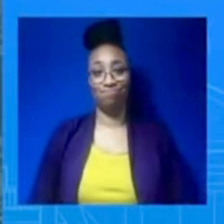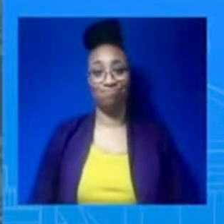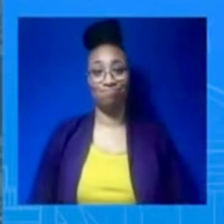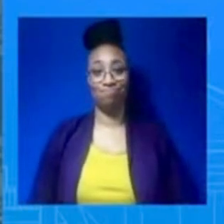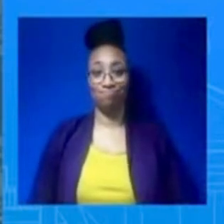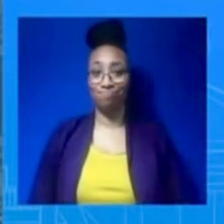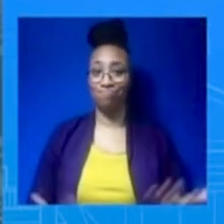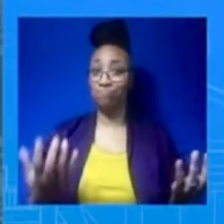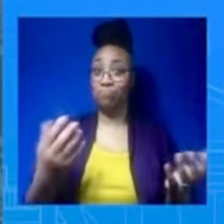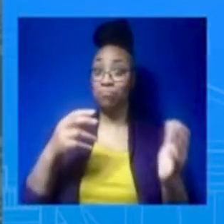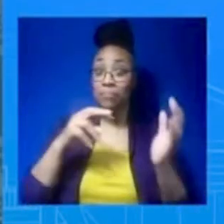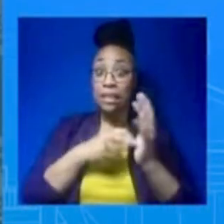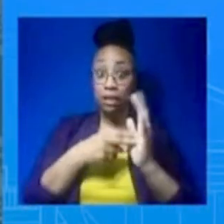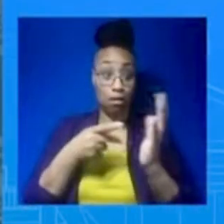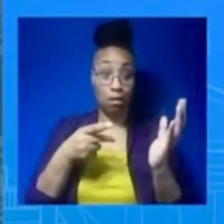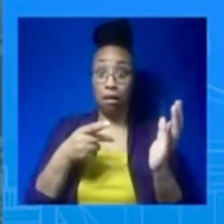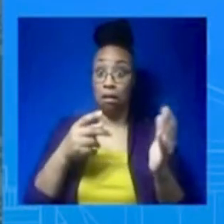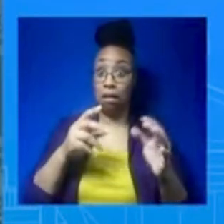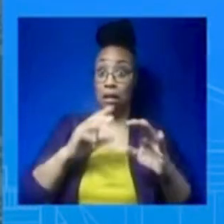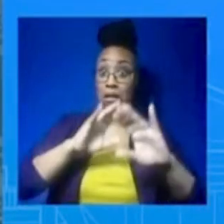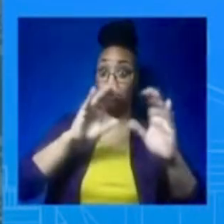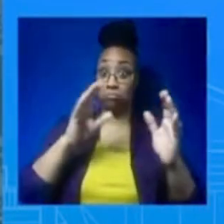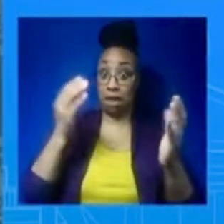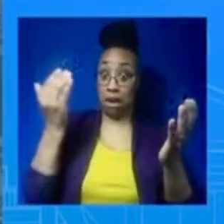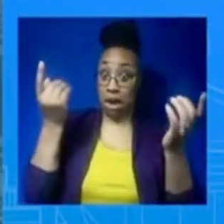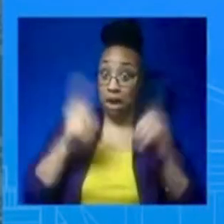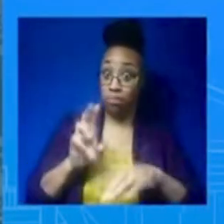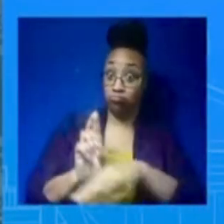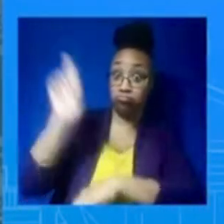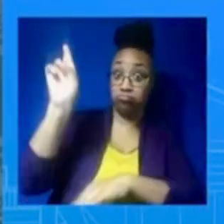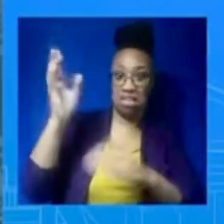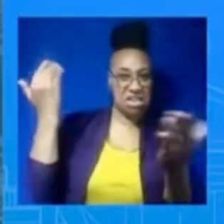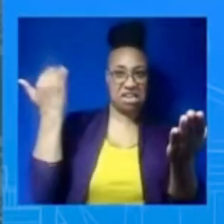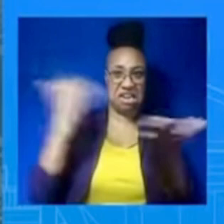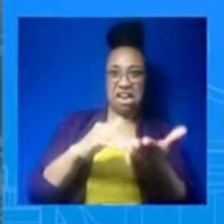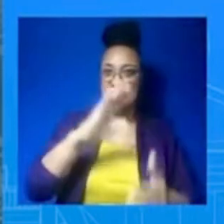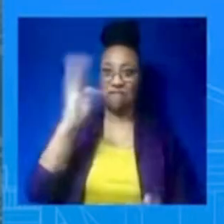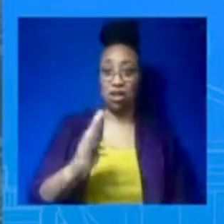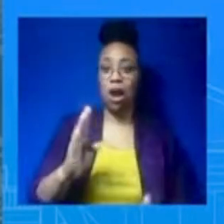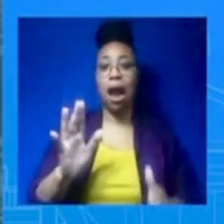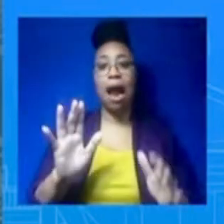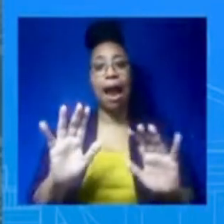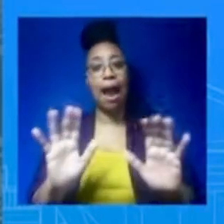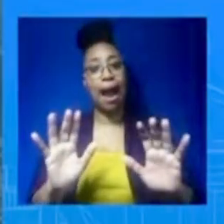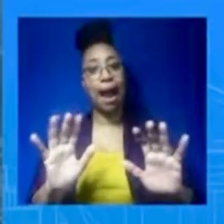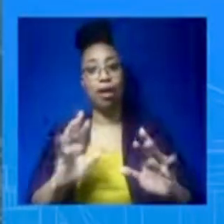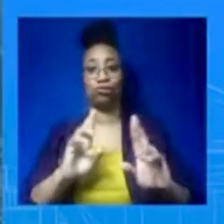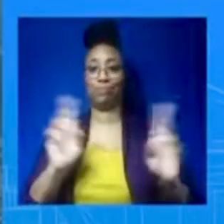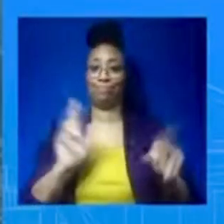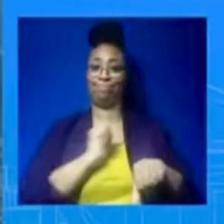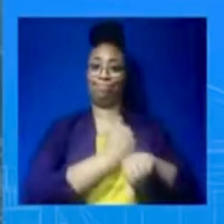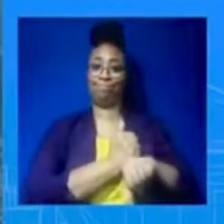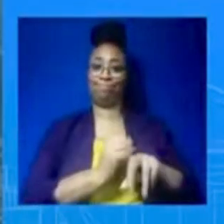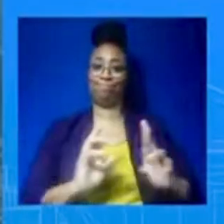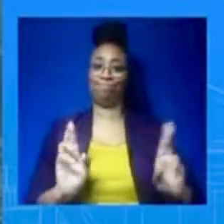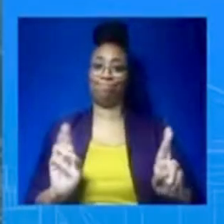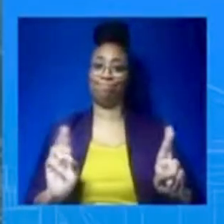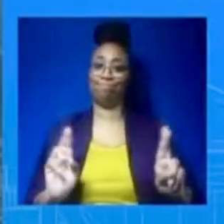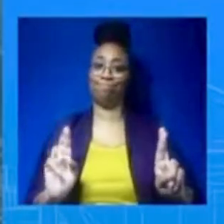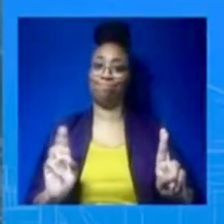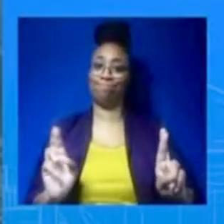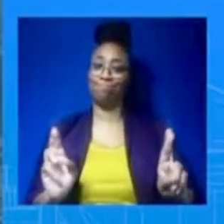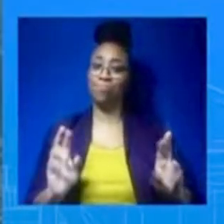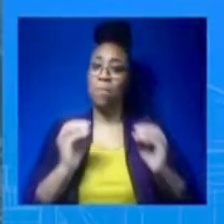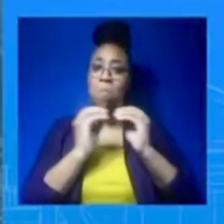legitimate threat to our safety and security. But it does mean that we're going to put a new set of parameters on the decision-making process going forward. But